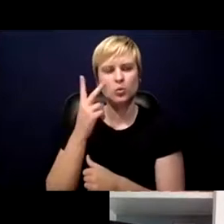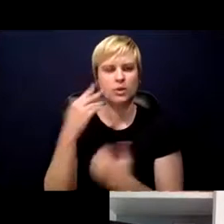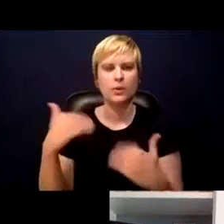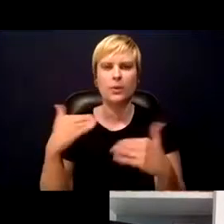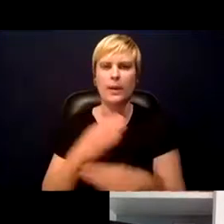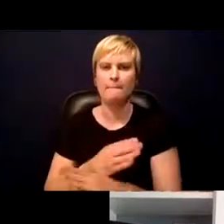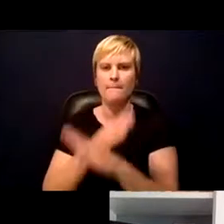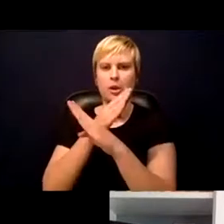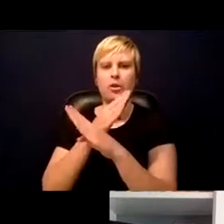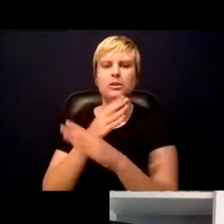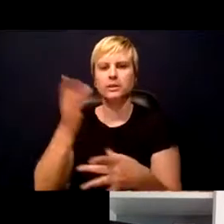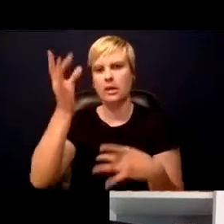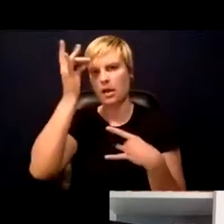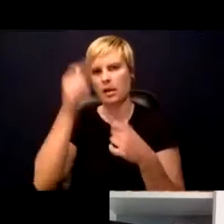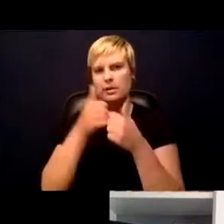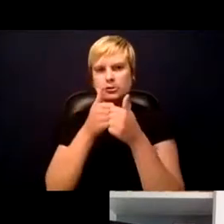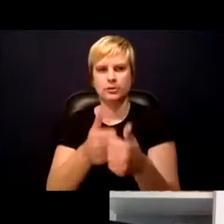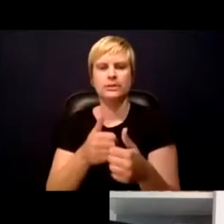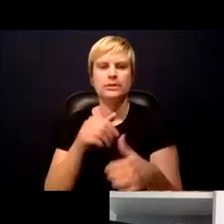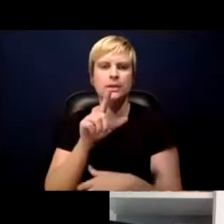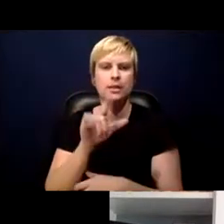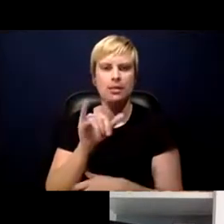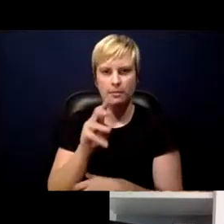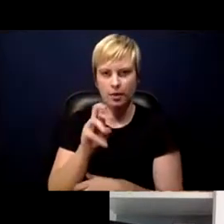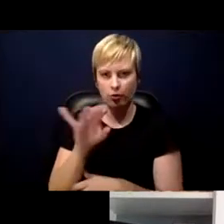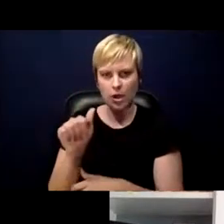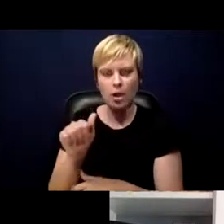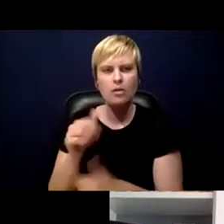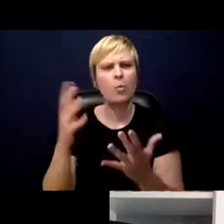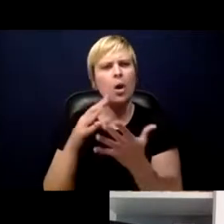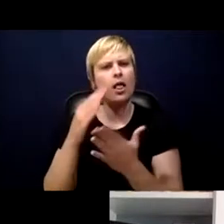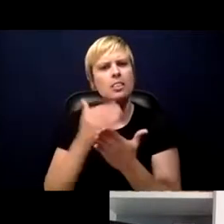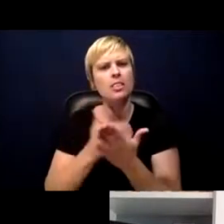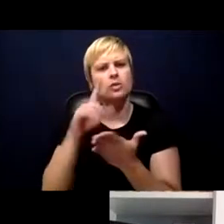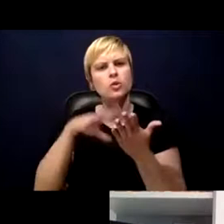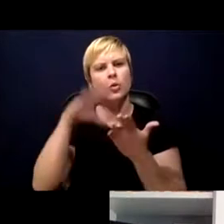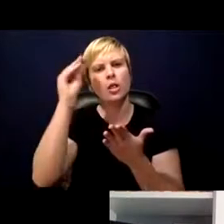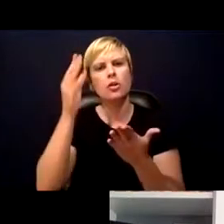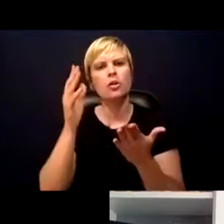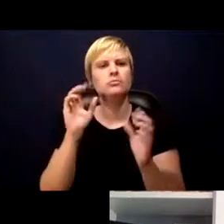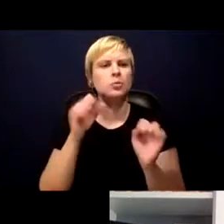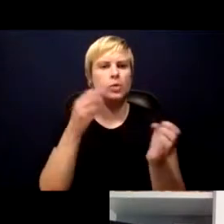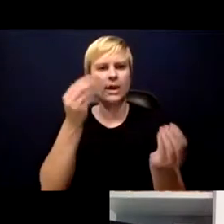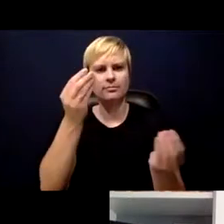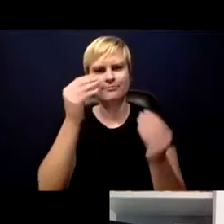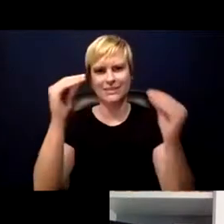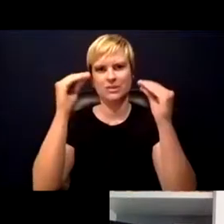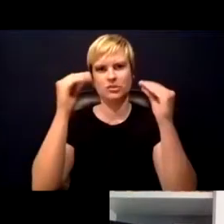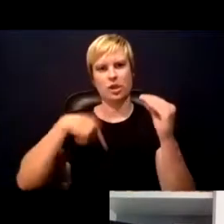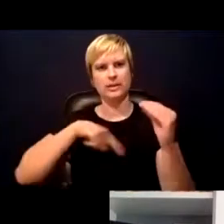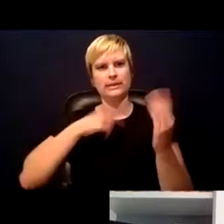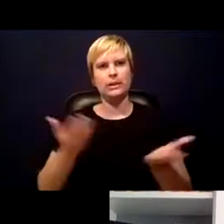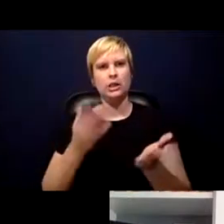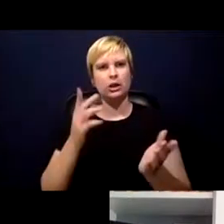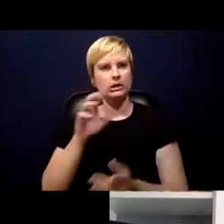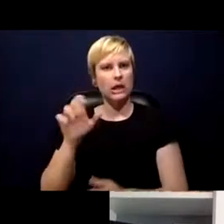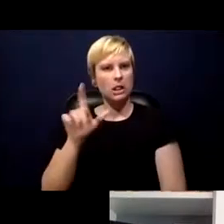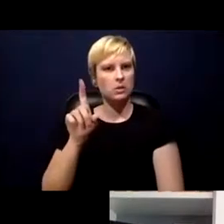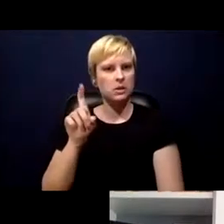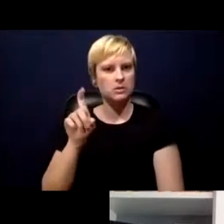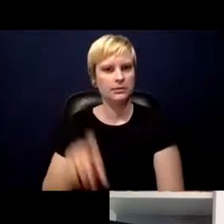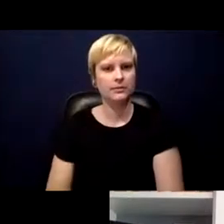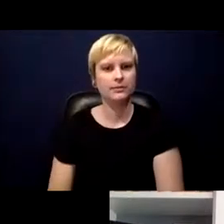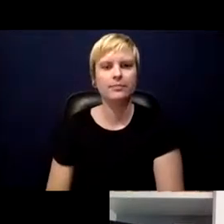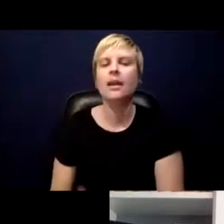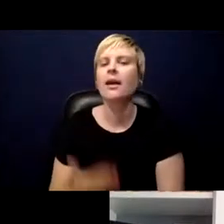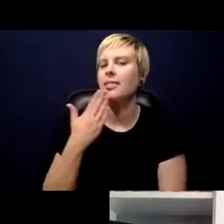contact tracing in Liberia. What lessons did you learn and what lessons could you share for us here in Delaware? Dr. Thank you,